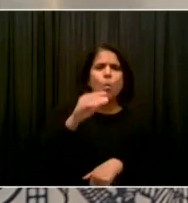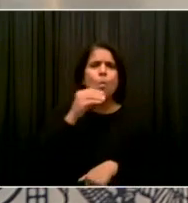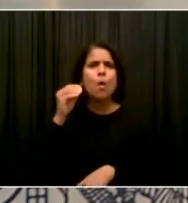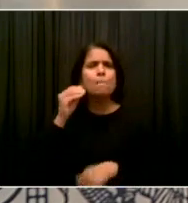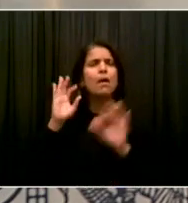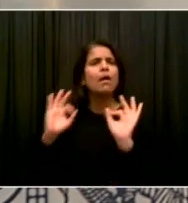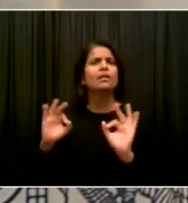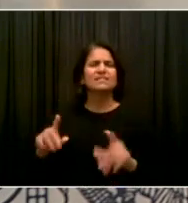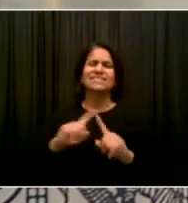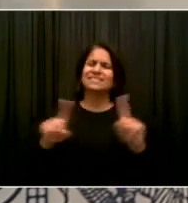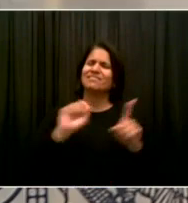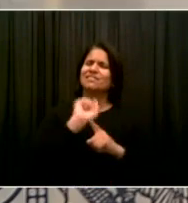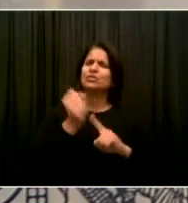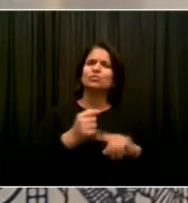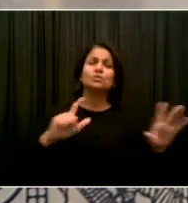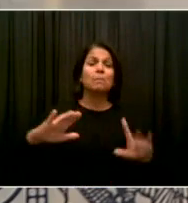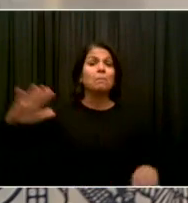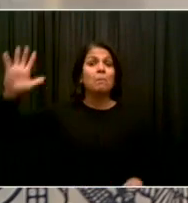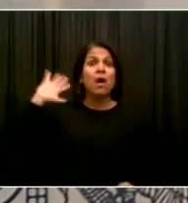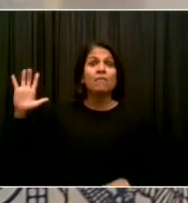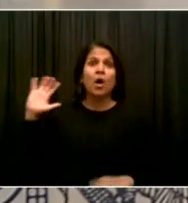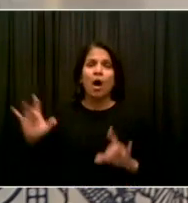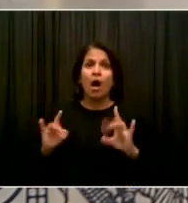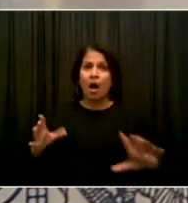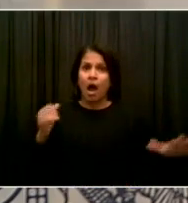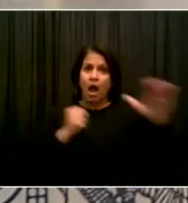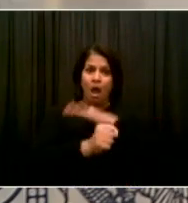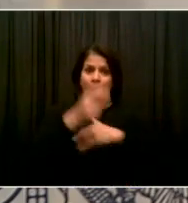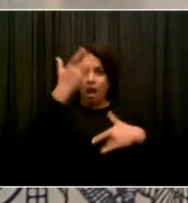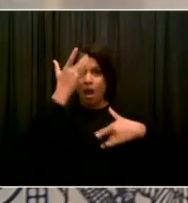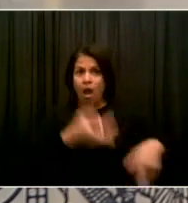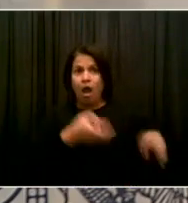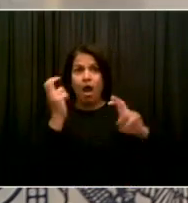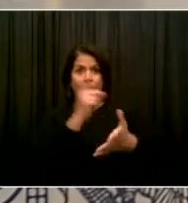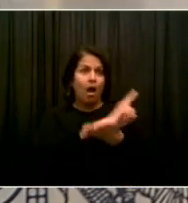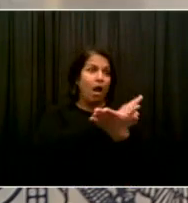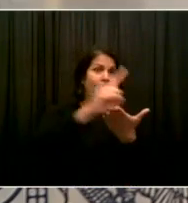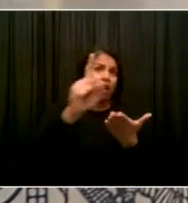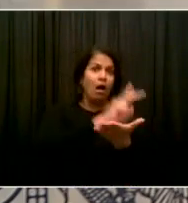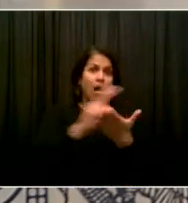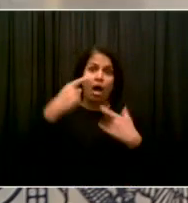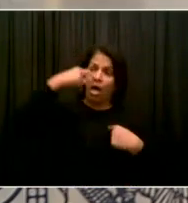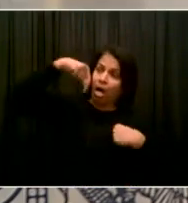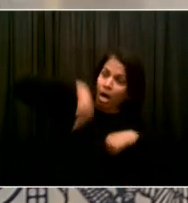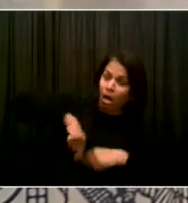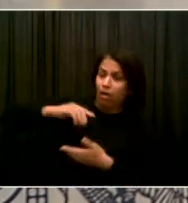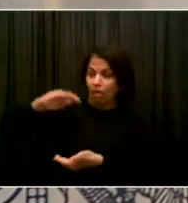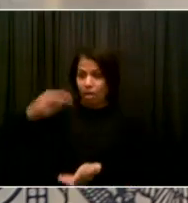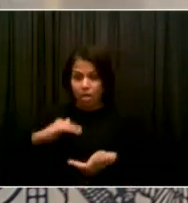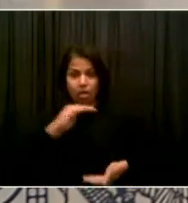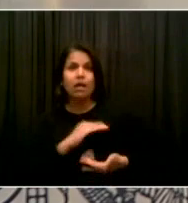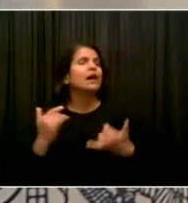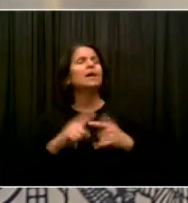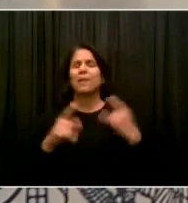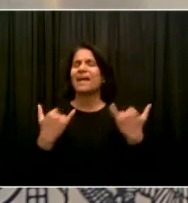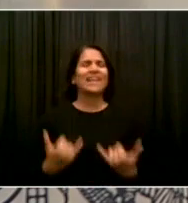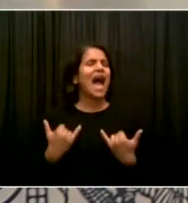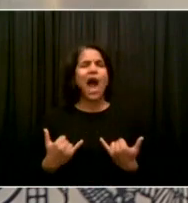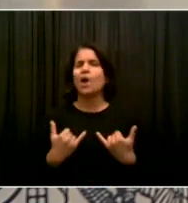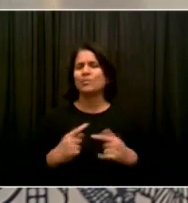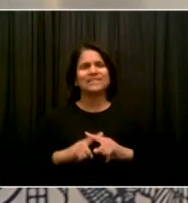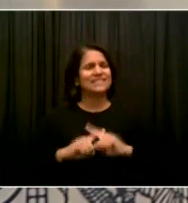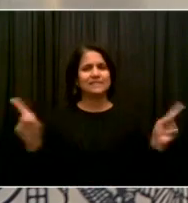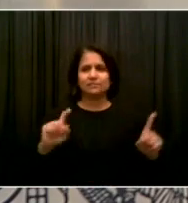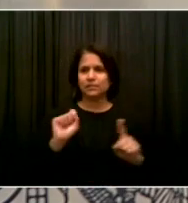So that's what we know so far. But we are going to be vigilant and always looking for more evidence. Dr. Katz.